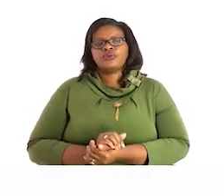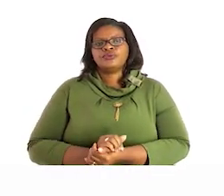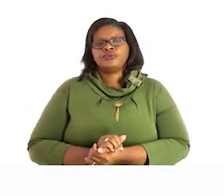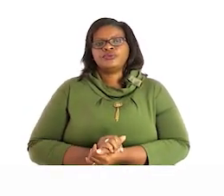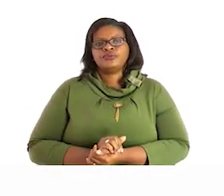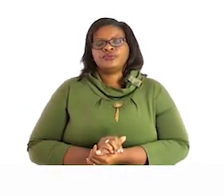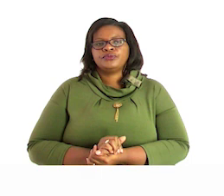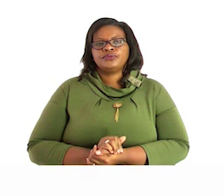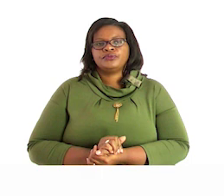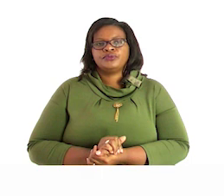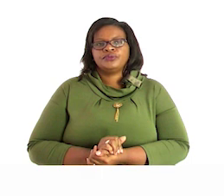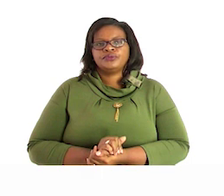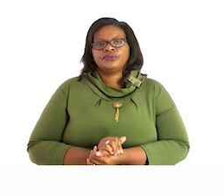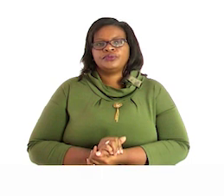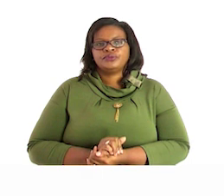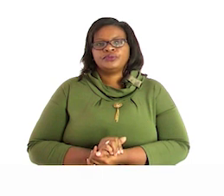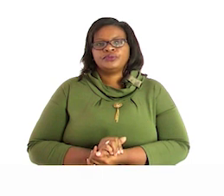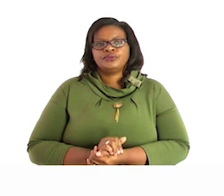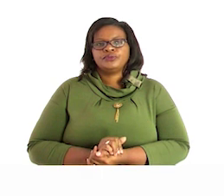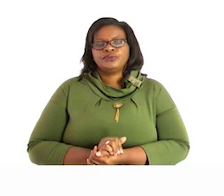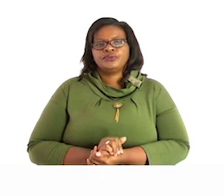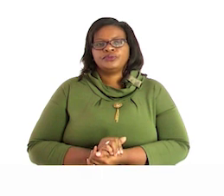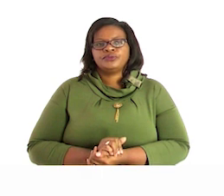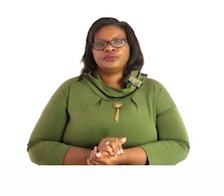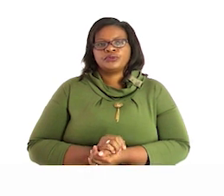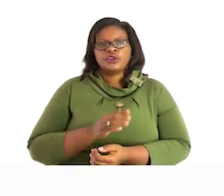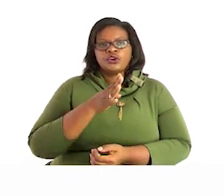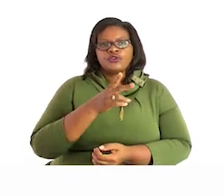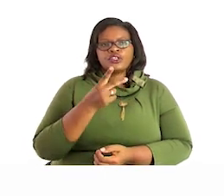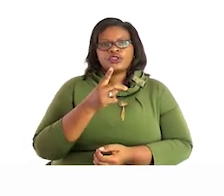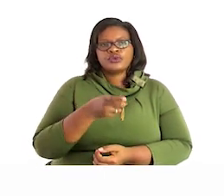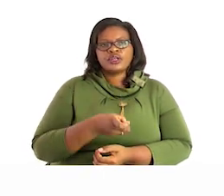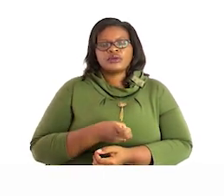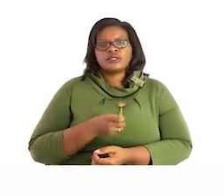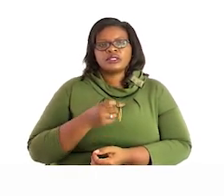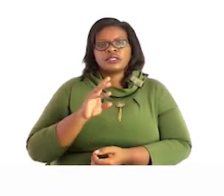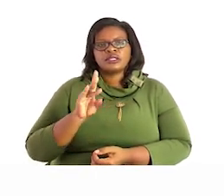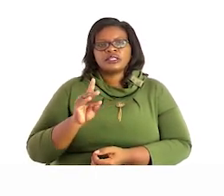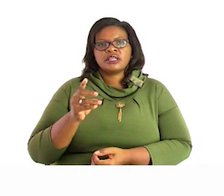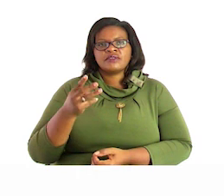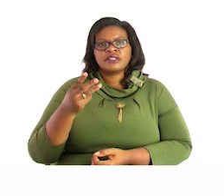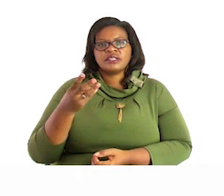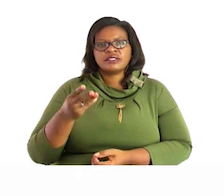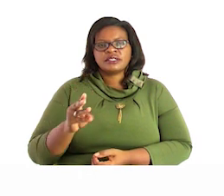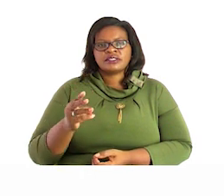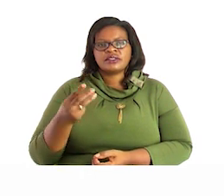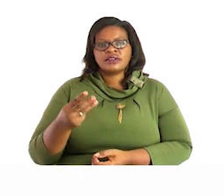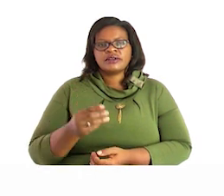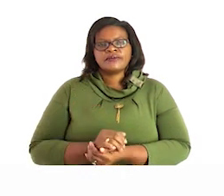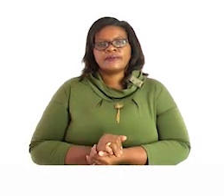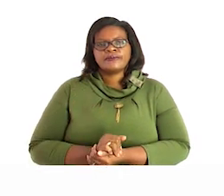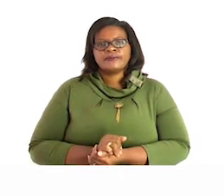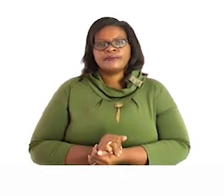number which is 42763 followed by